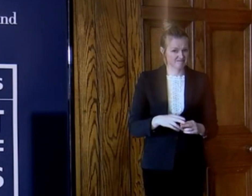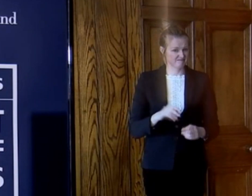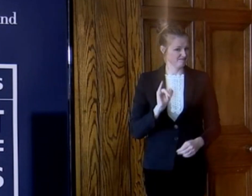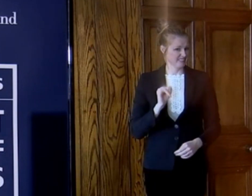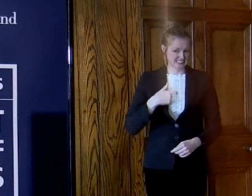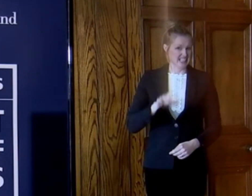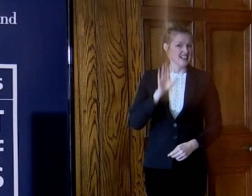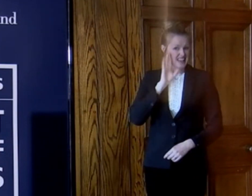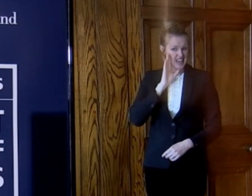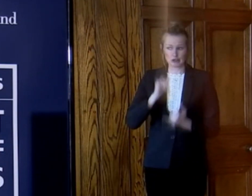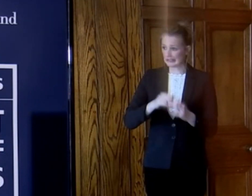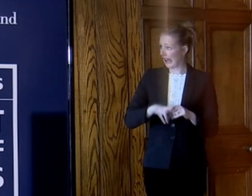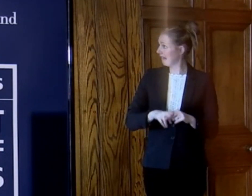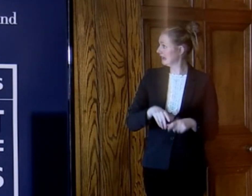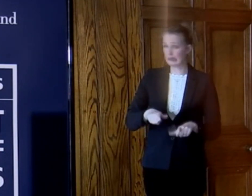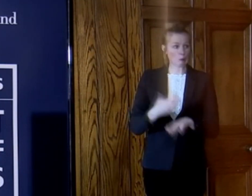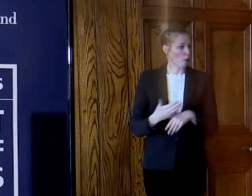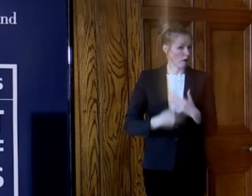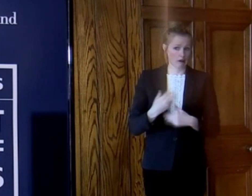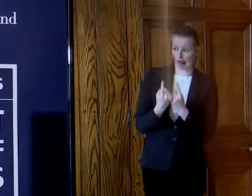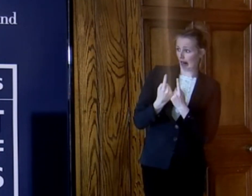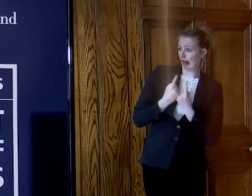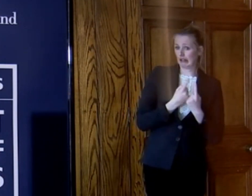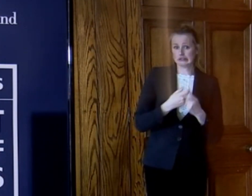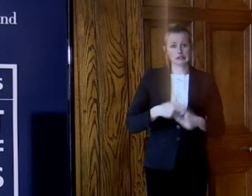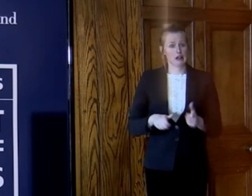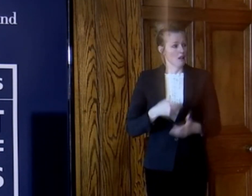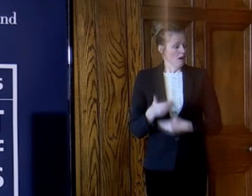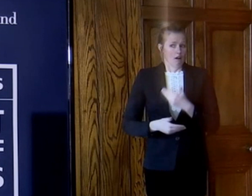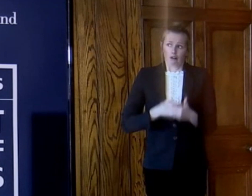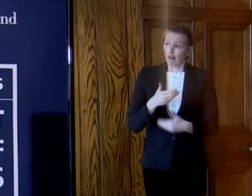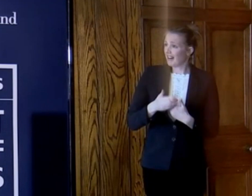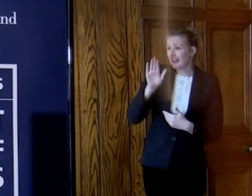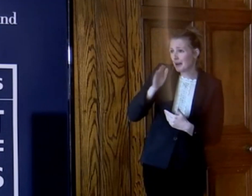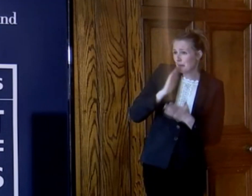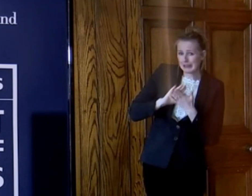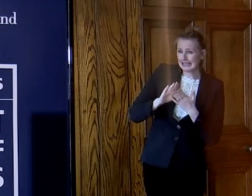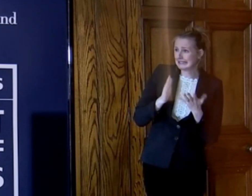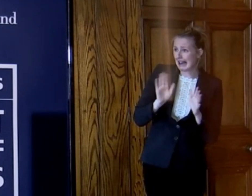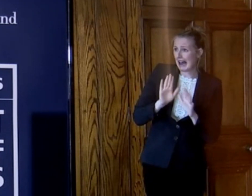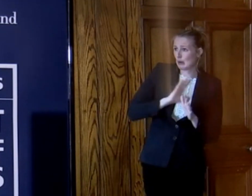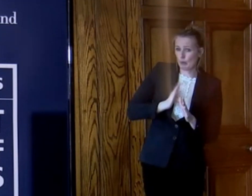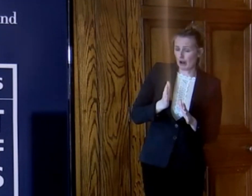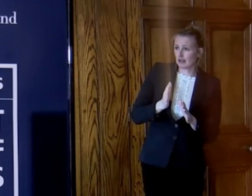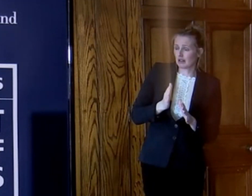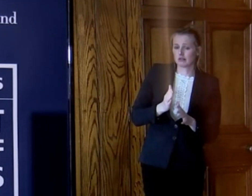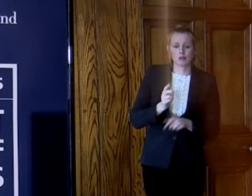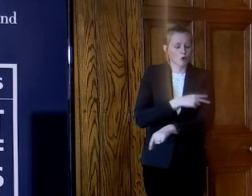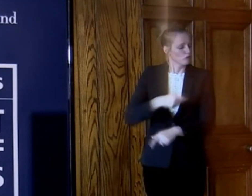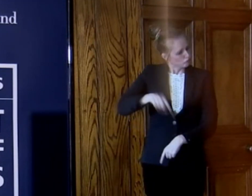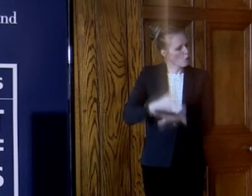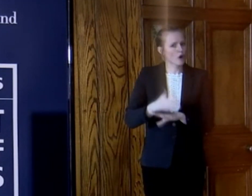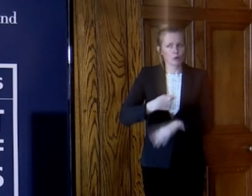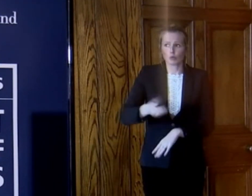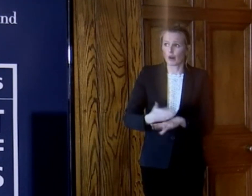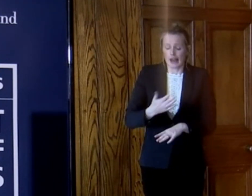being exploited during this public health emergency. They are being given no option by their employers other than to go to work whenever it's not safe for them to